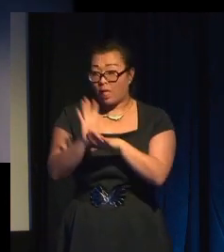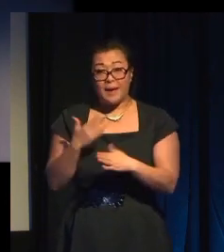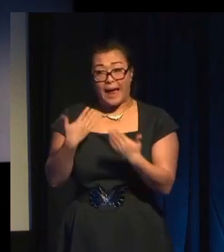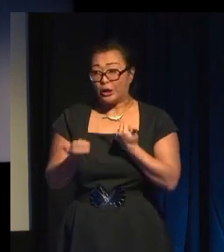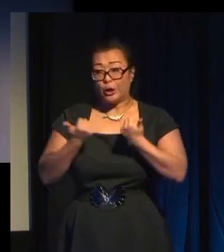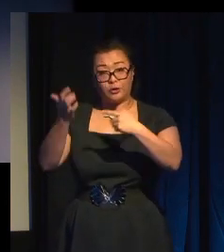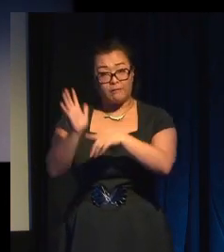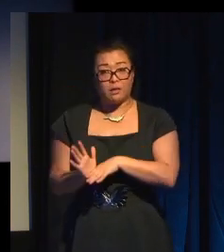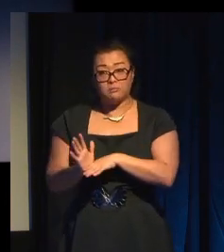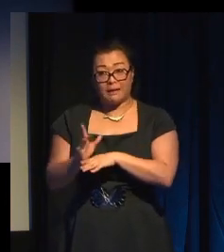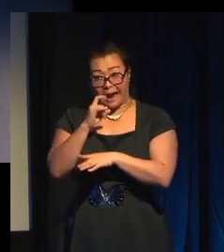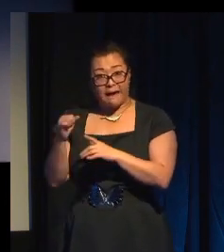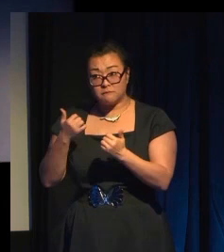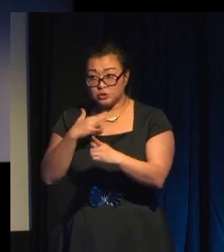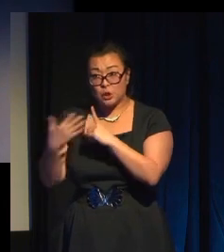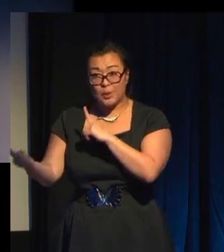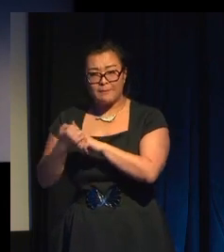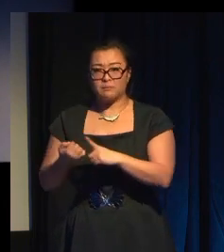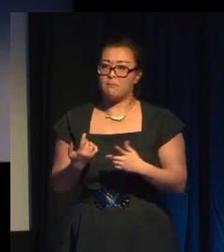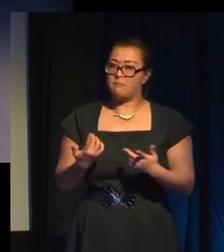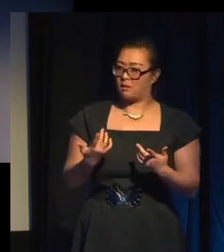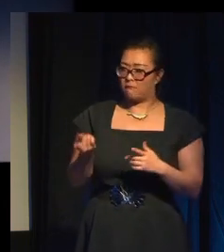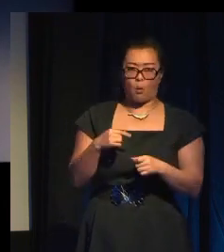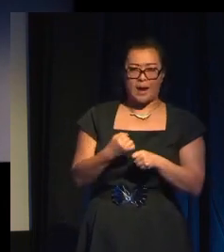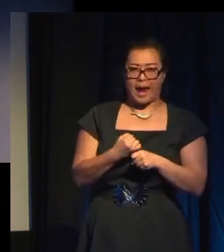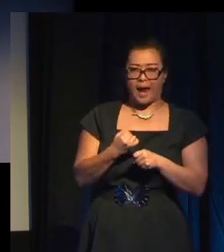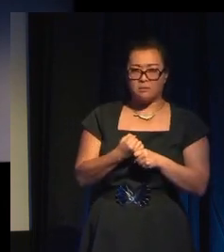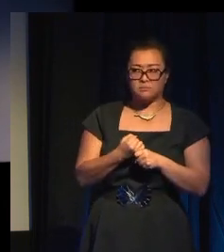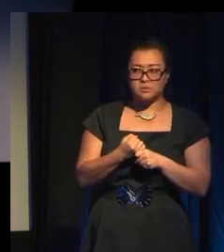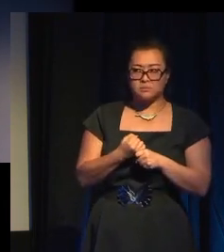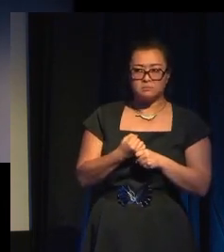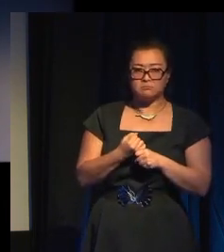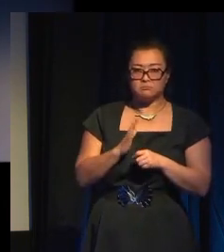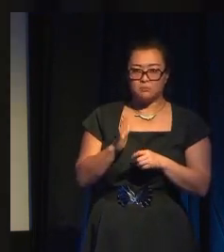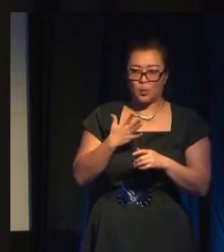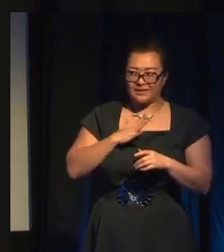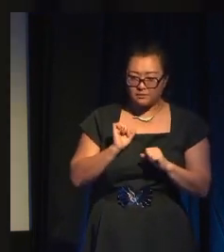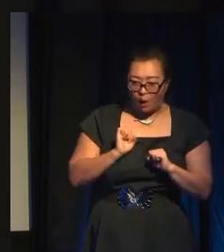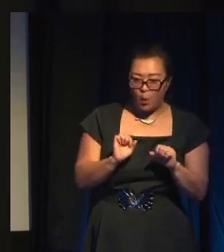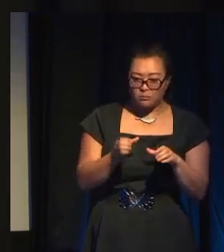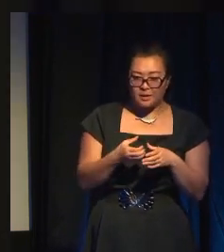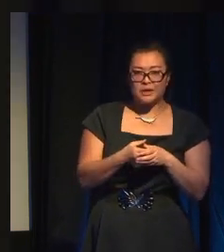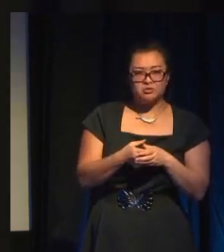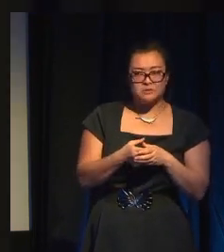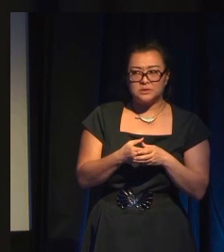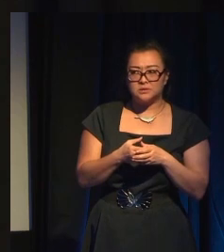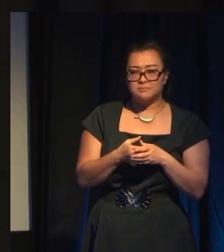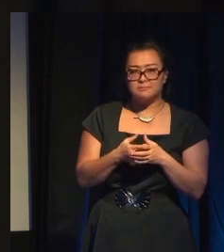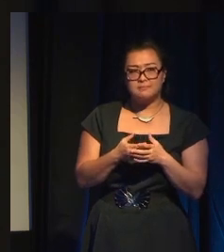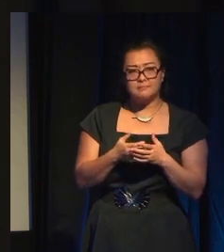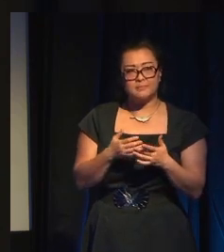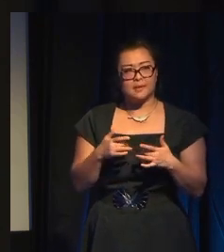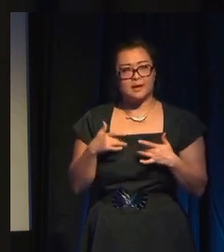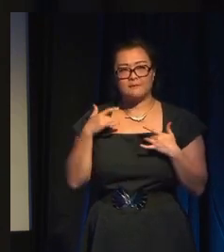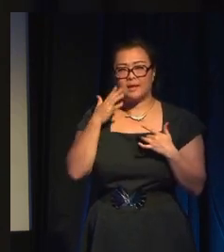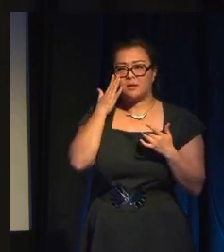comes to games, we need a special category. And I think certainly having a special category suits the leadership of companies